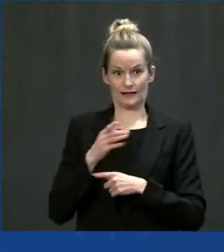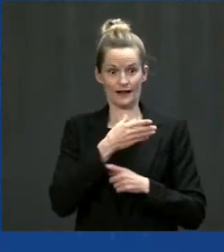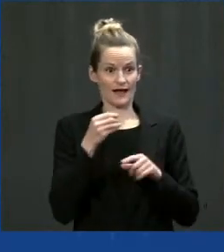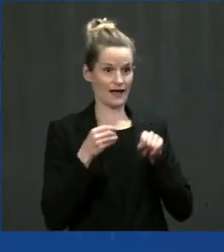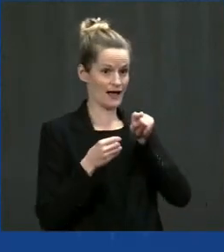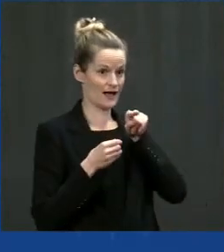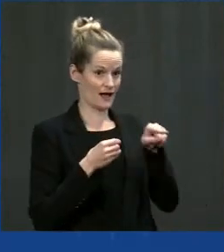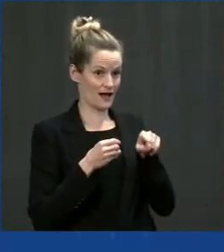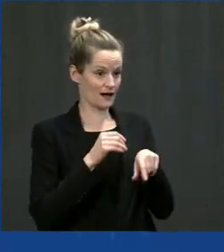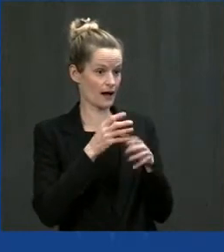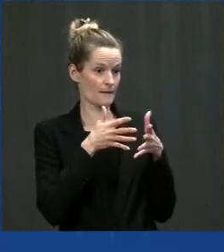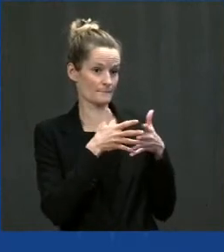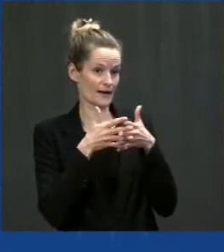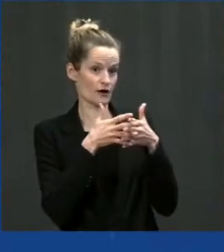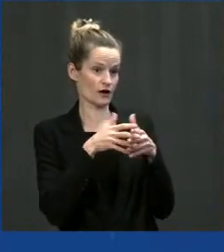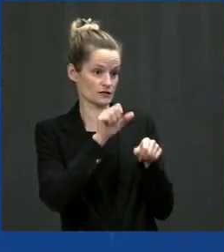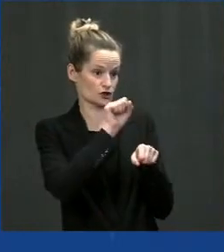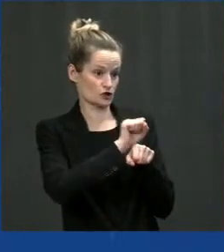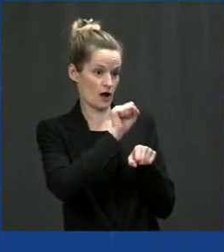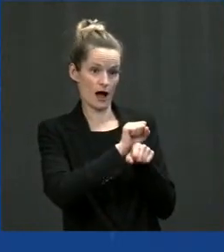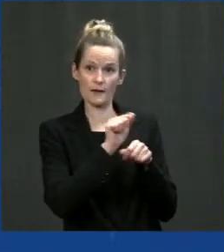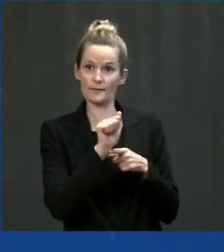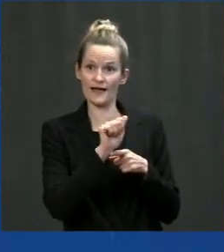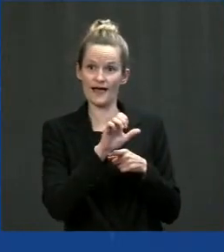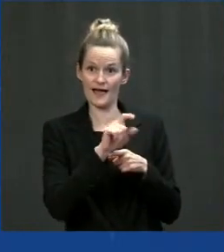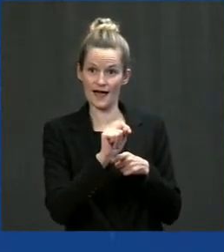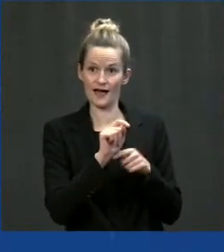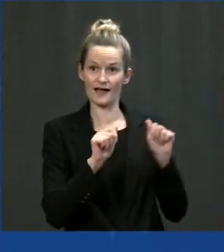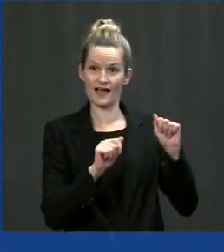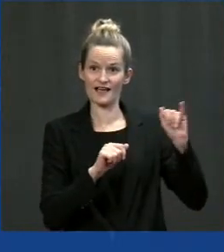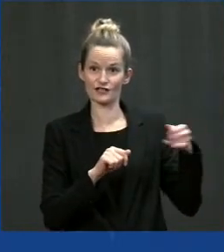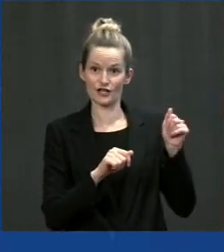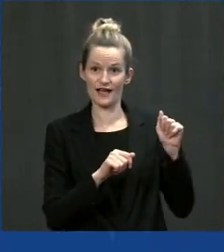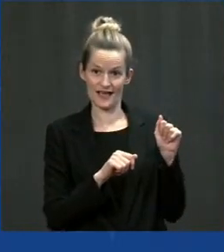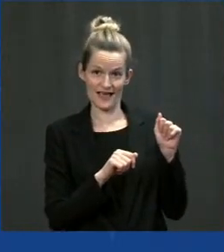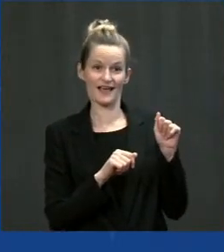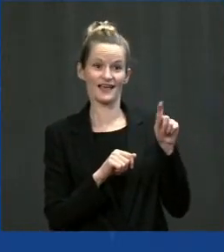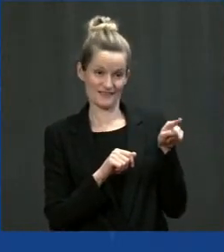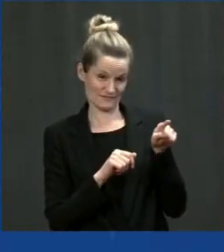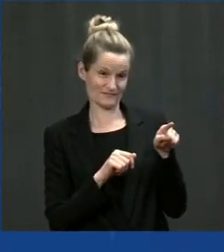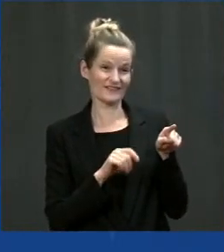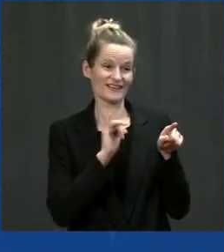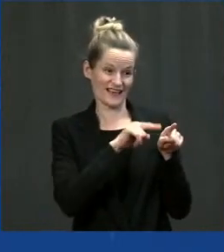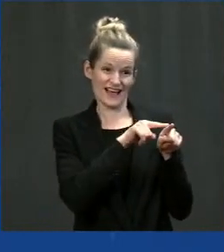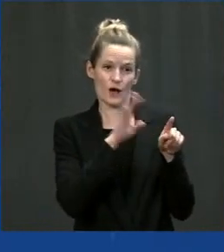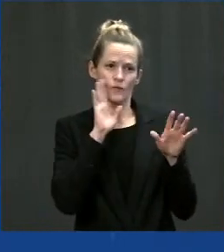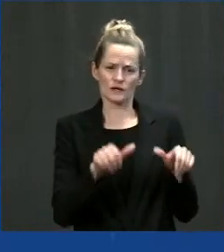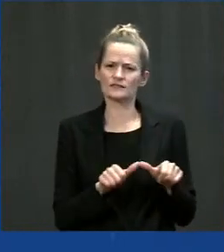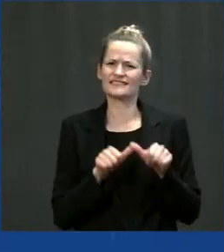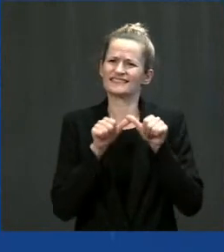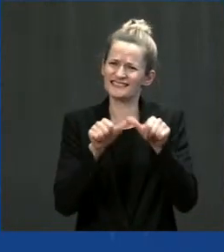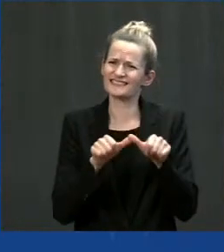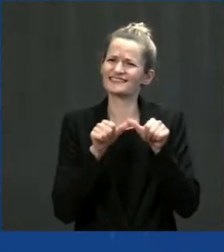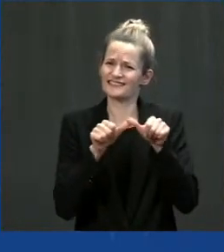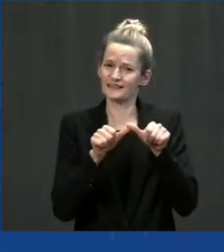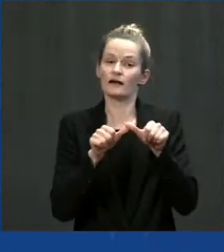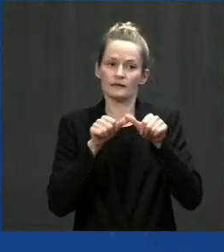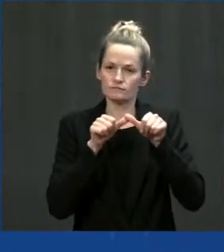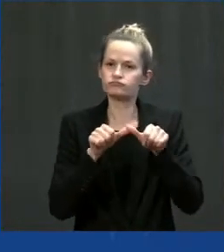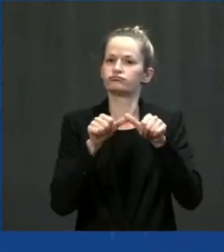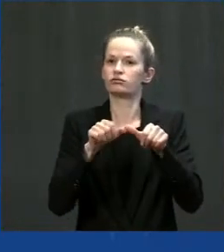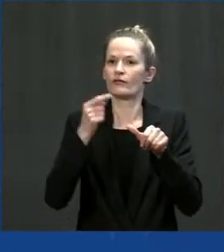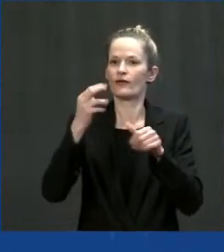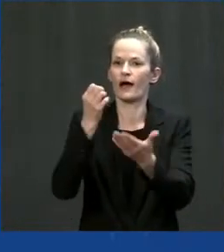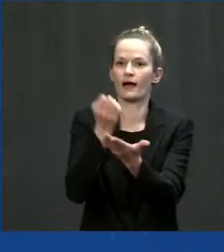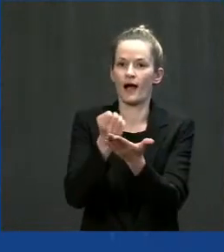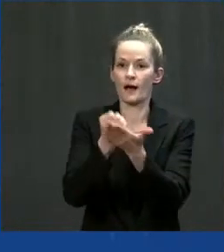effectively connect our communities and continue our economic jumpstart. The bold package is going to create millions of good